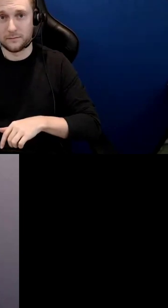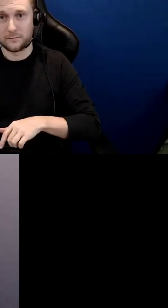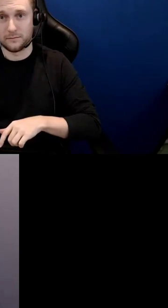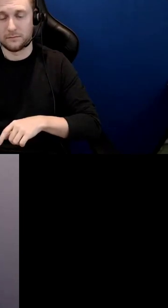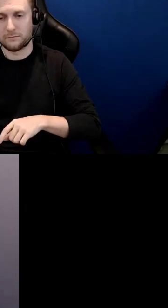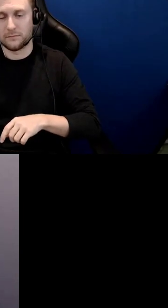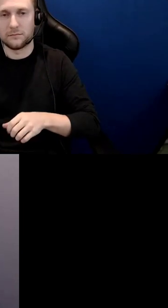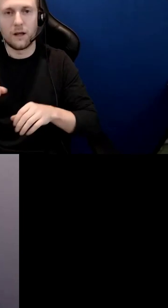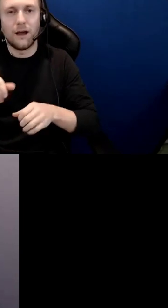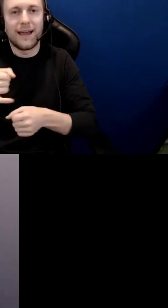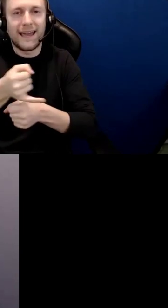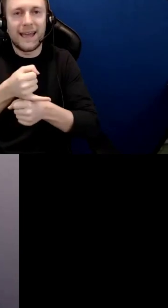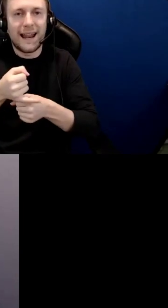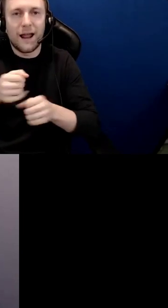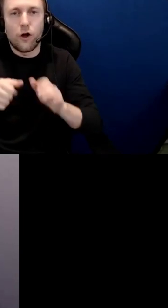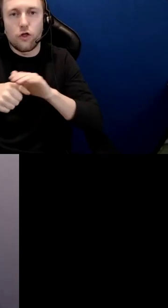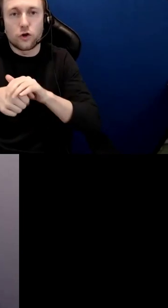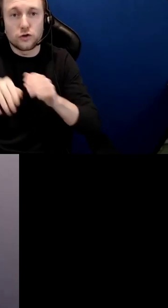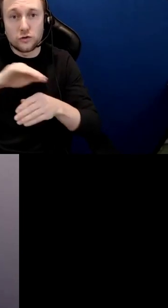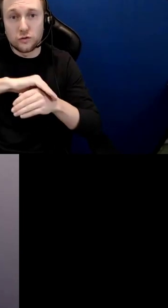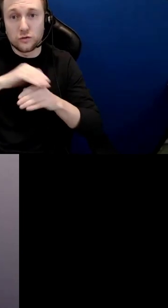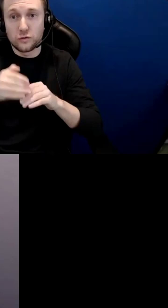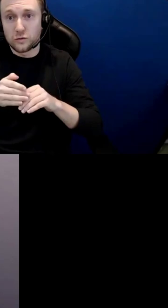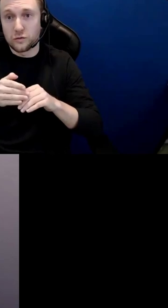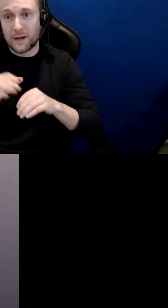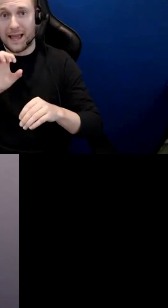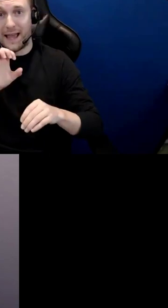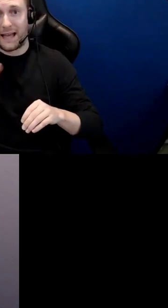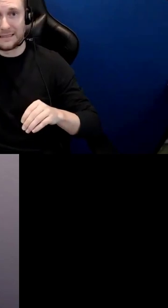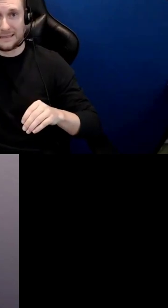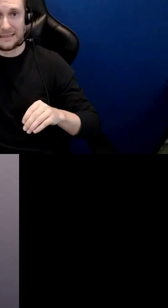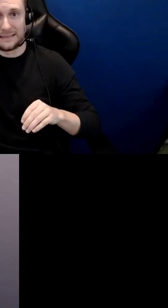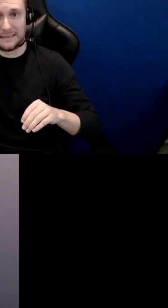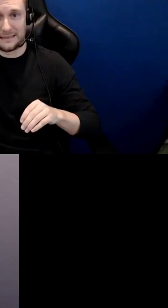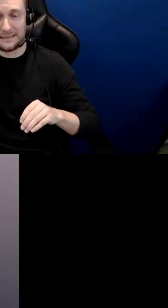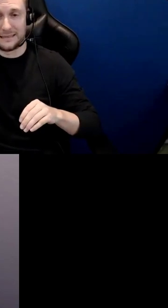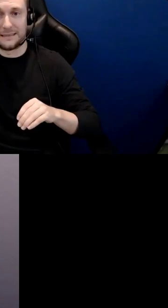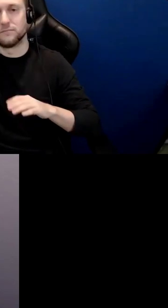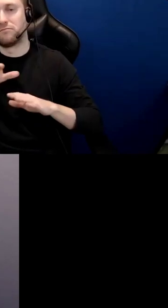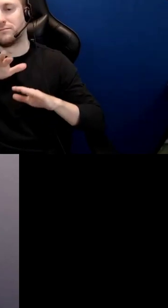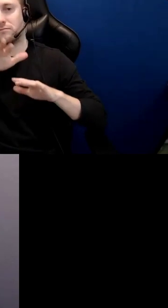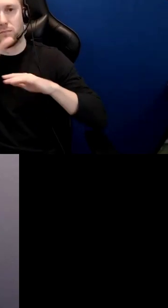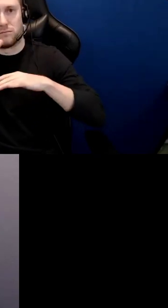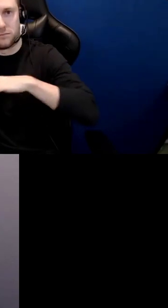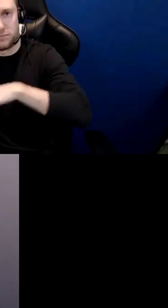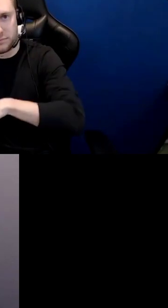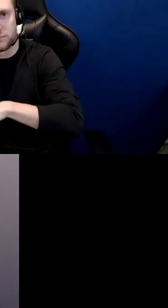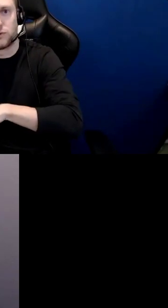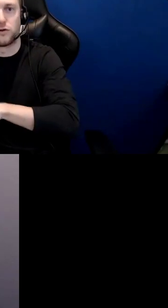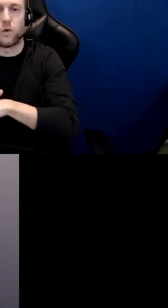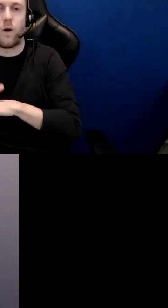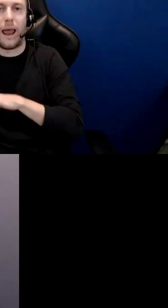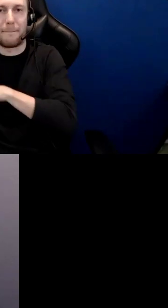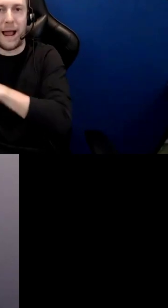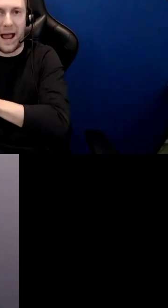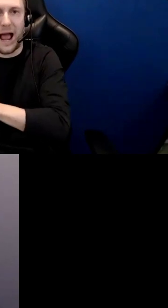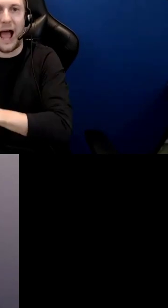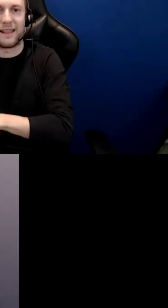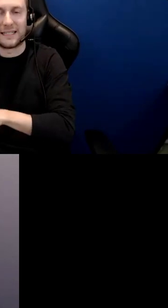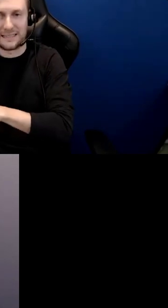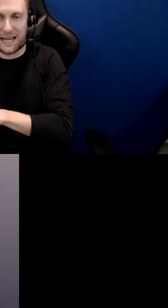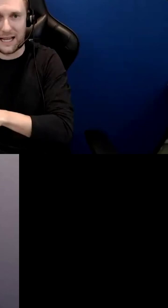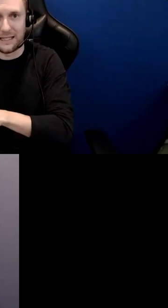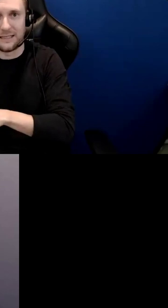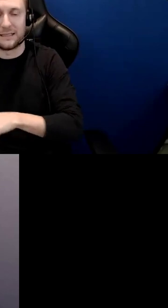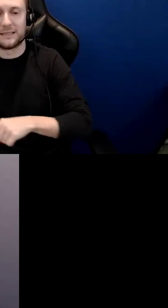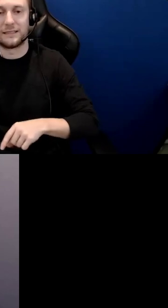out into saint lawrence and into the atlantic and then we also invite those of you who are outside of these watersheds